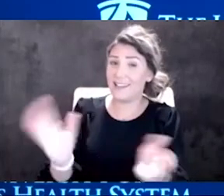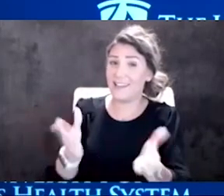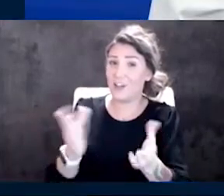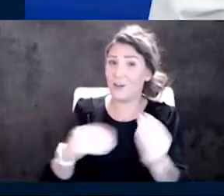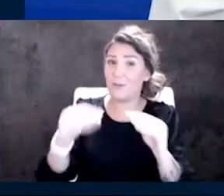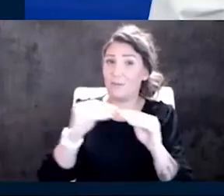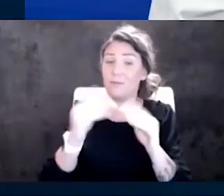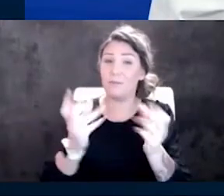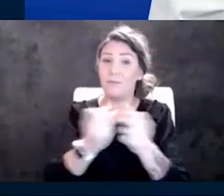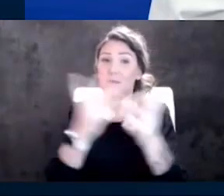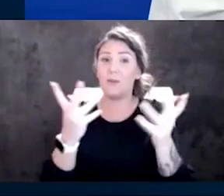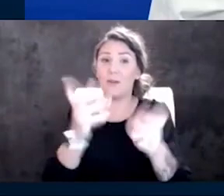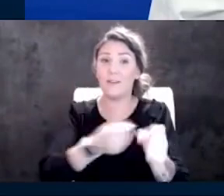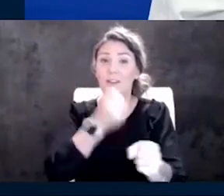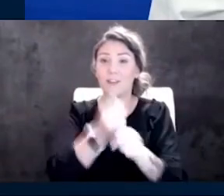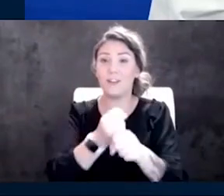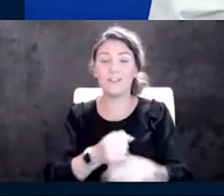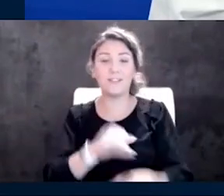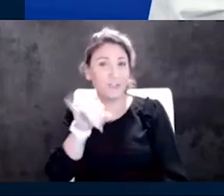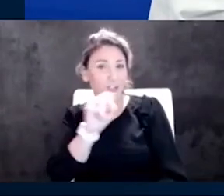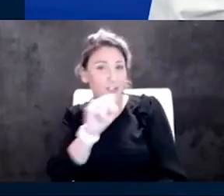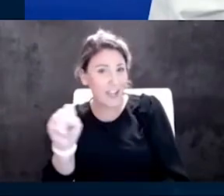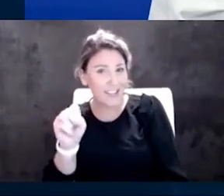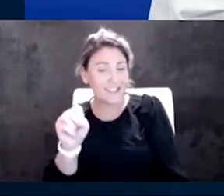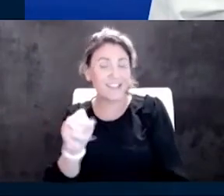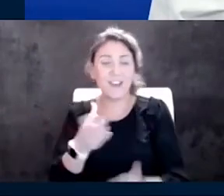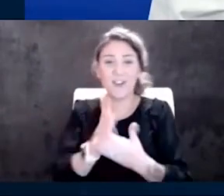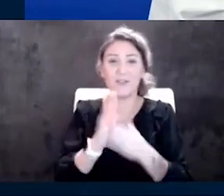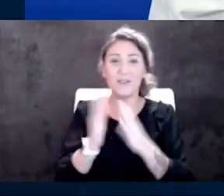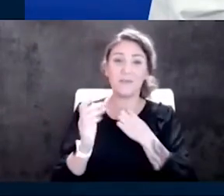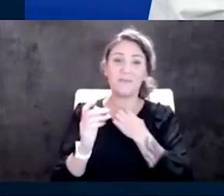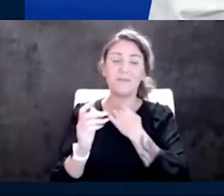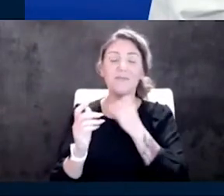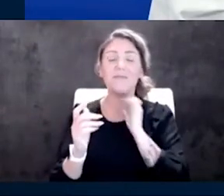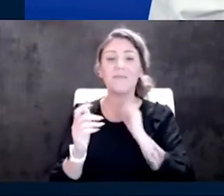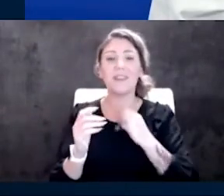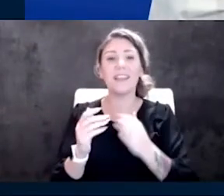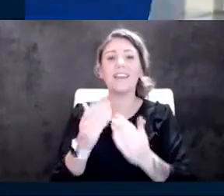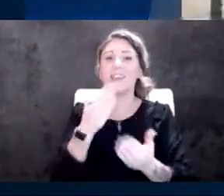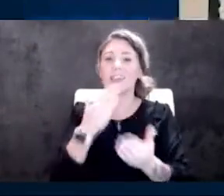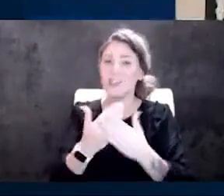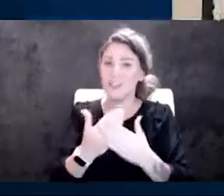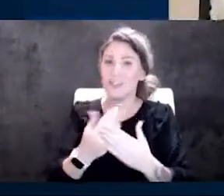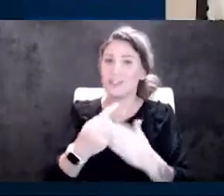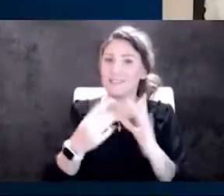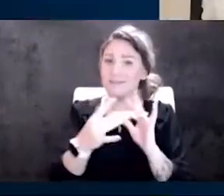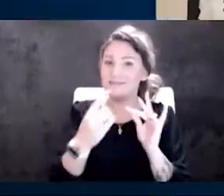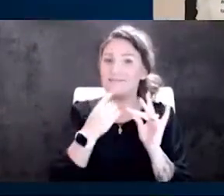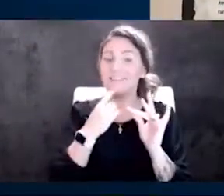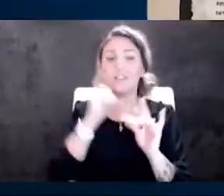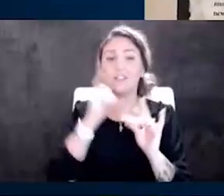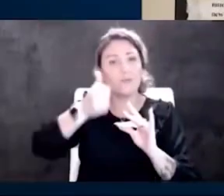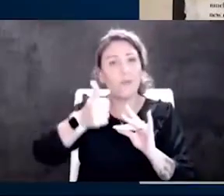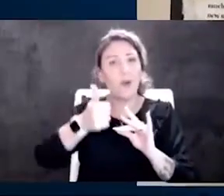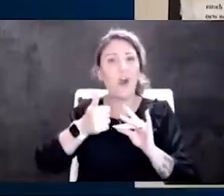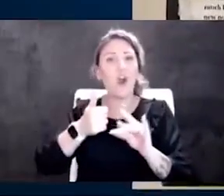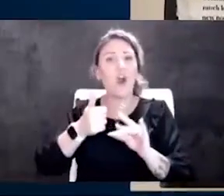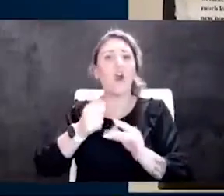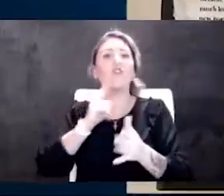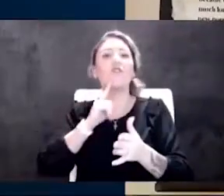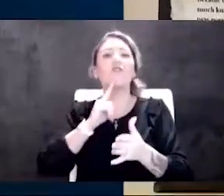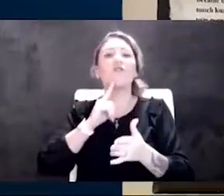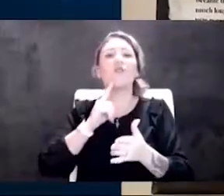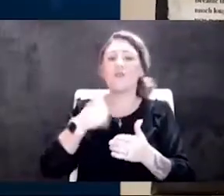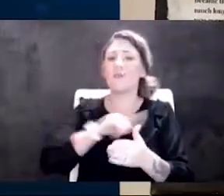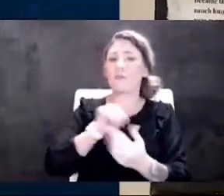Jess. All right, Dr. Seitz, well said. So tomorrow on the show, this is really great. You're going to meet some Pleasant Hill students whose